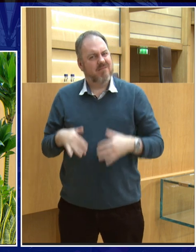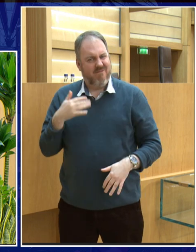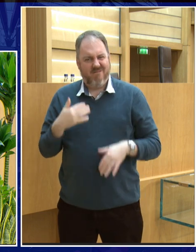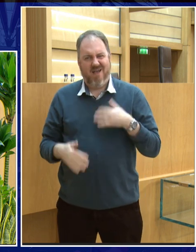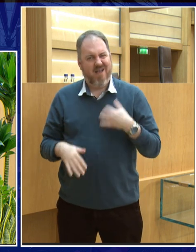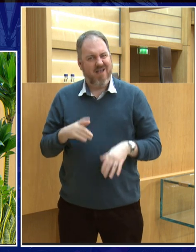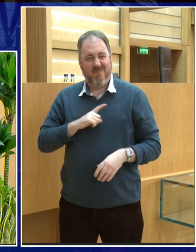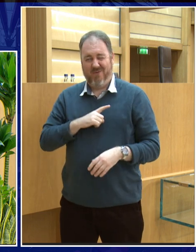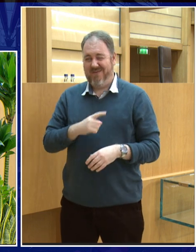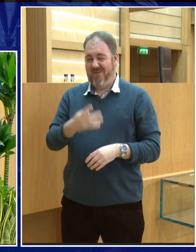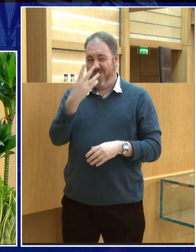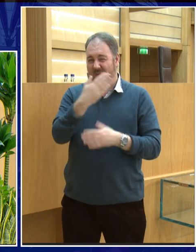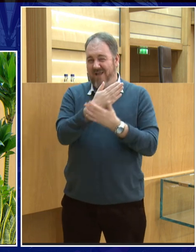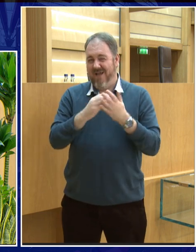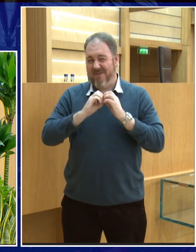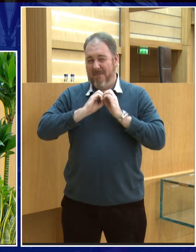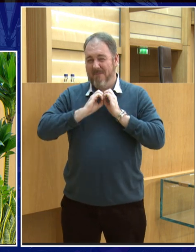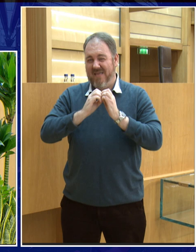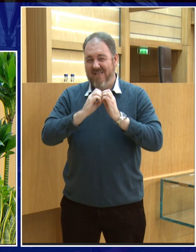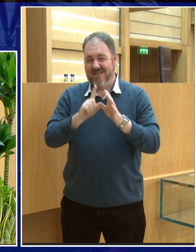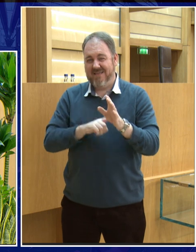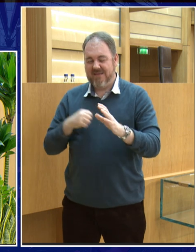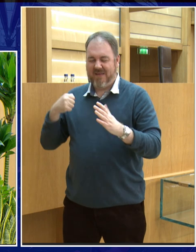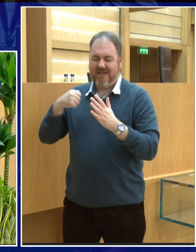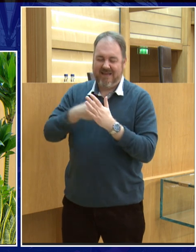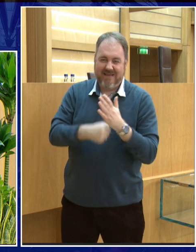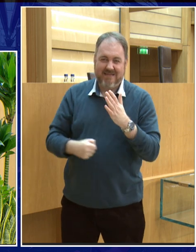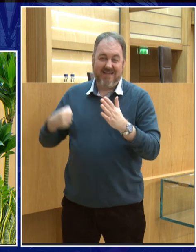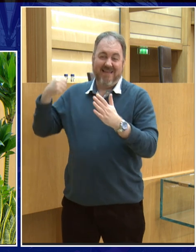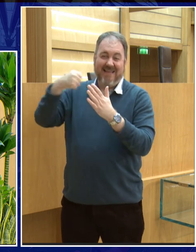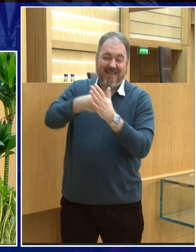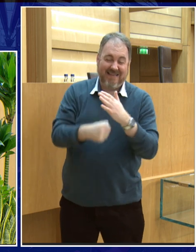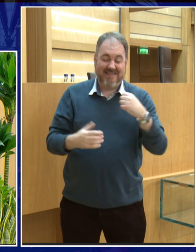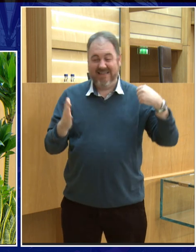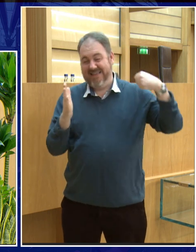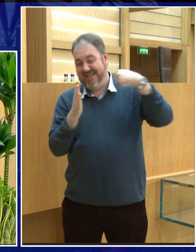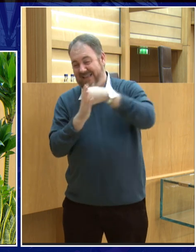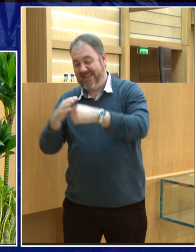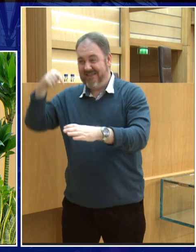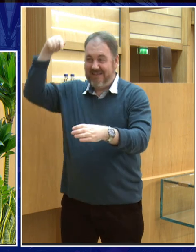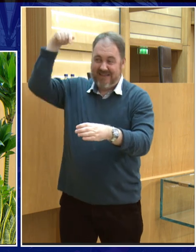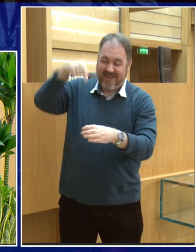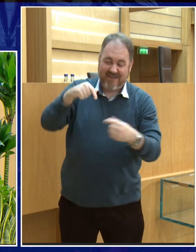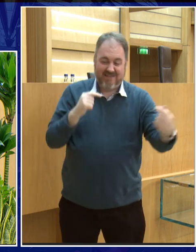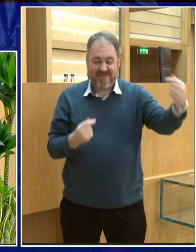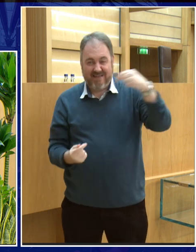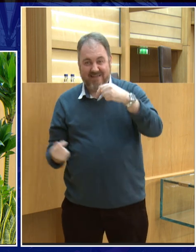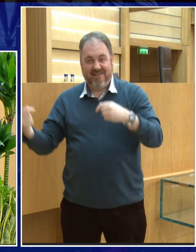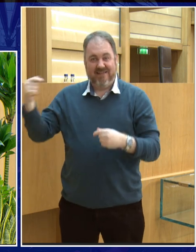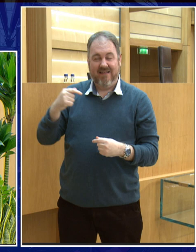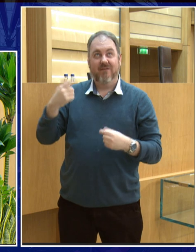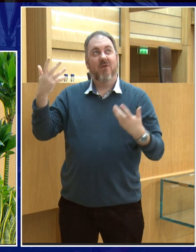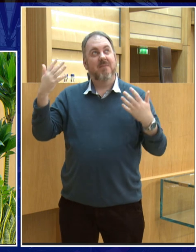four and a half billion years ago. And in that time, it has been pummeled with various things from space. Now, here on Earth,